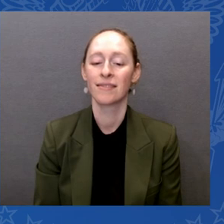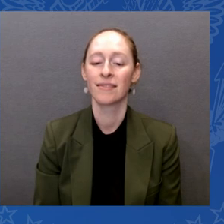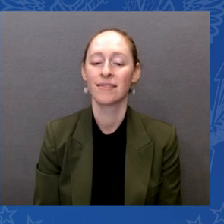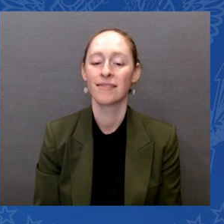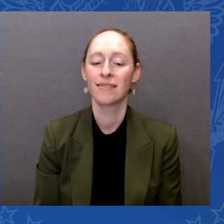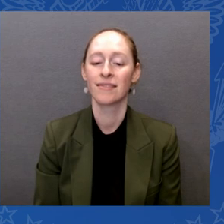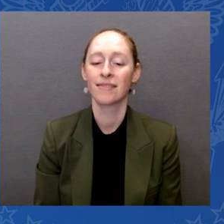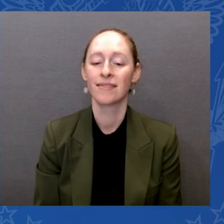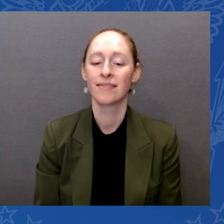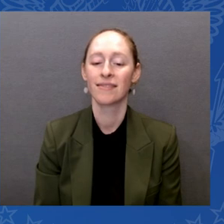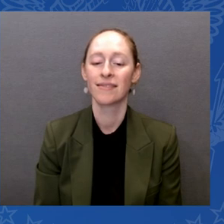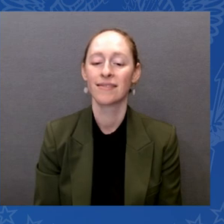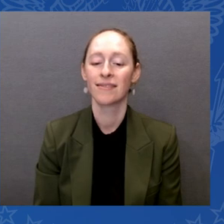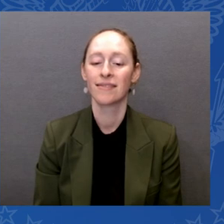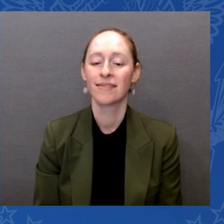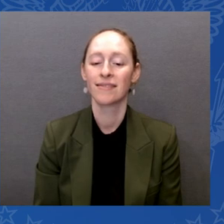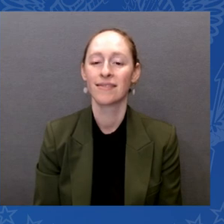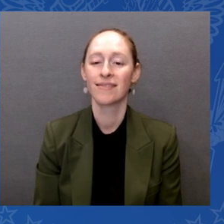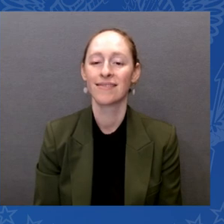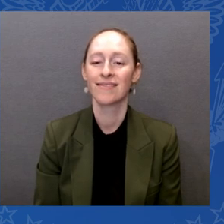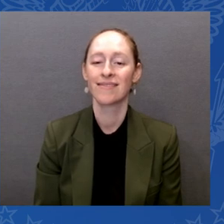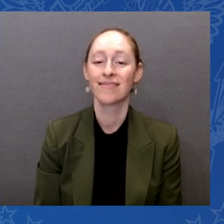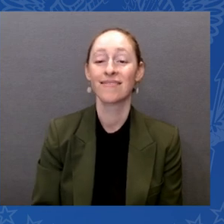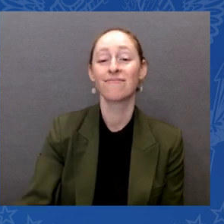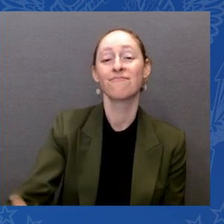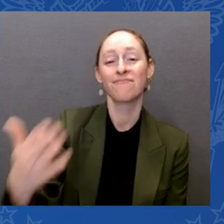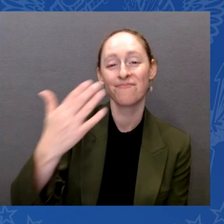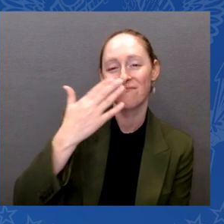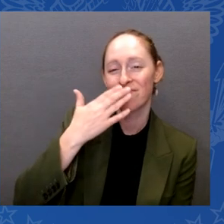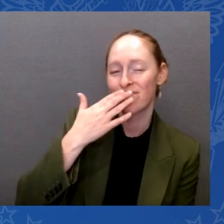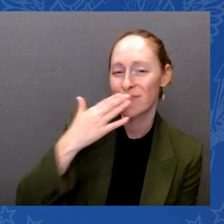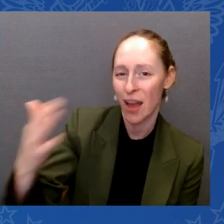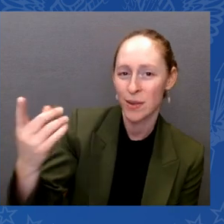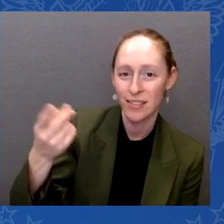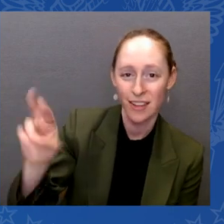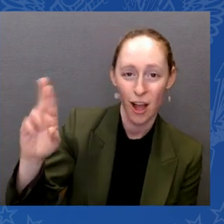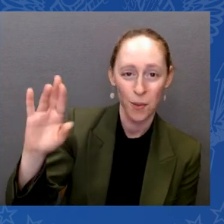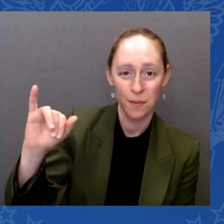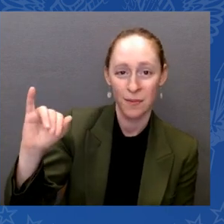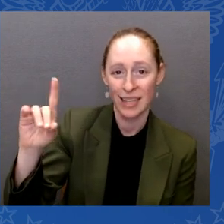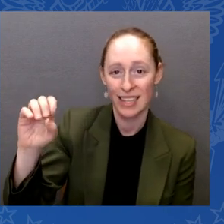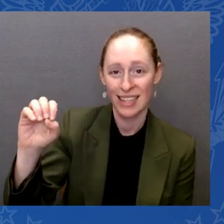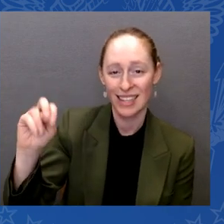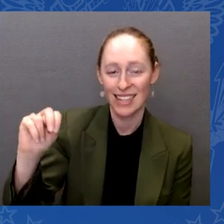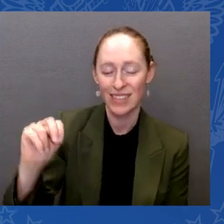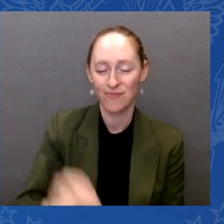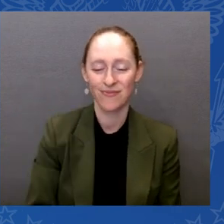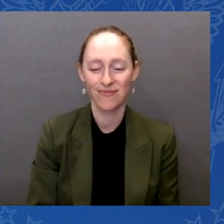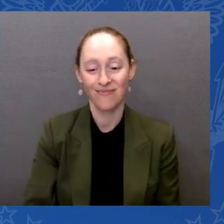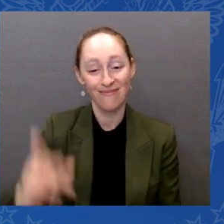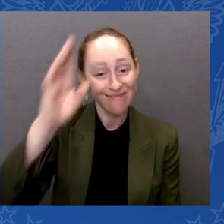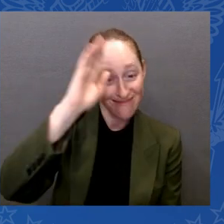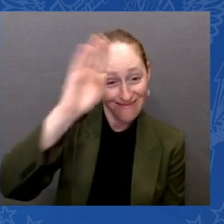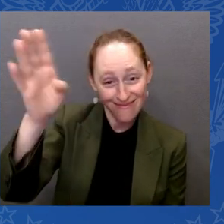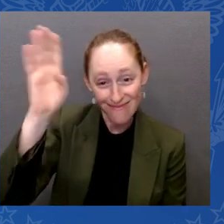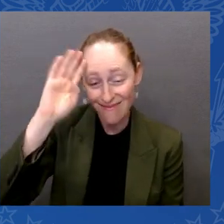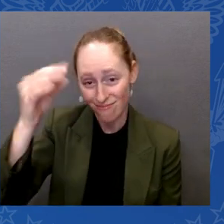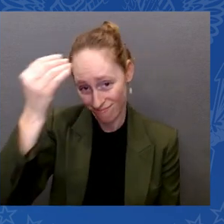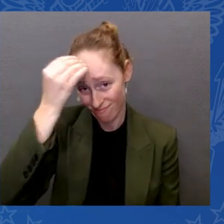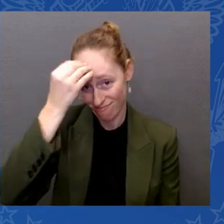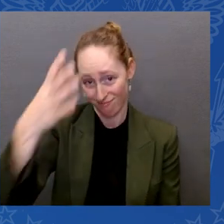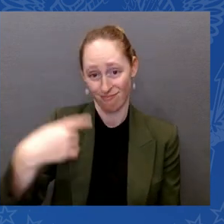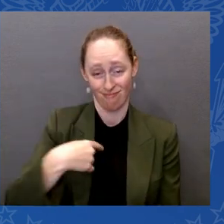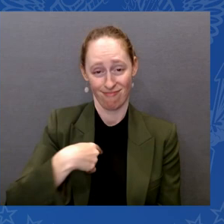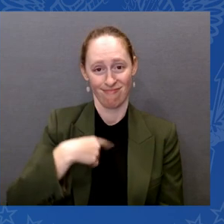Thank you, Dr. Biden. Greetings distinguished guests. I am humbled and deeply honored to be